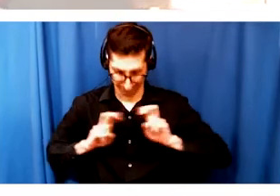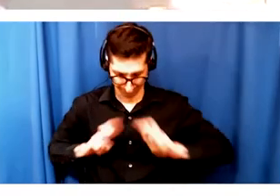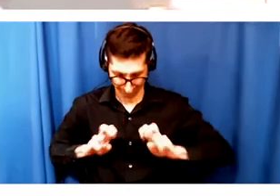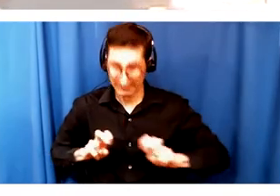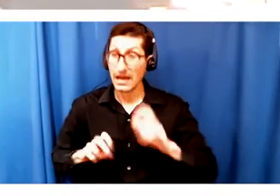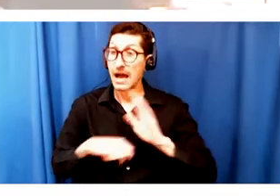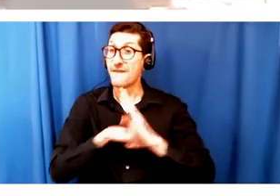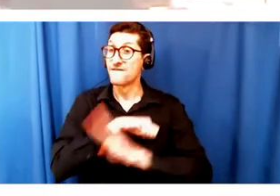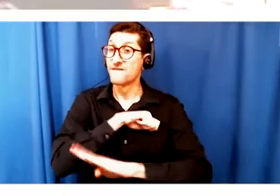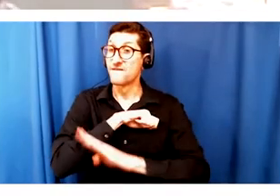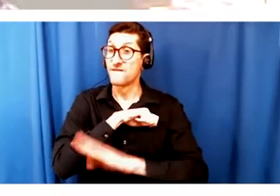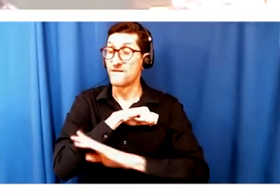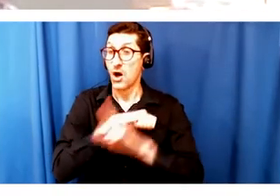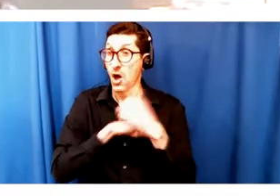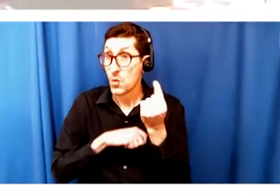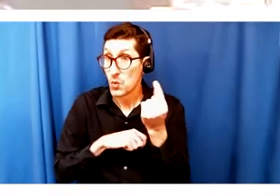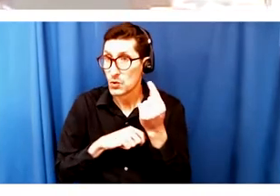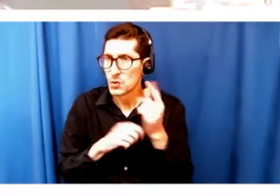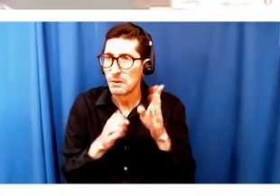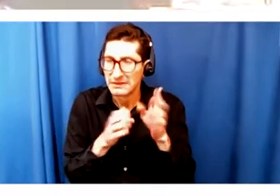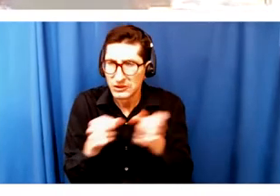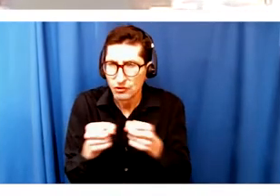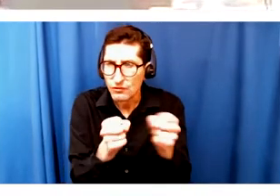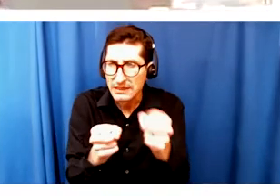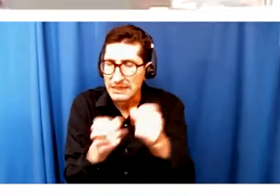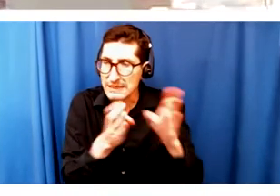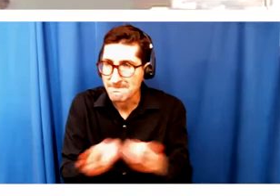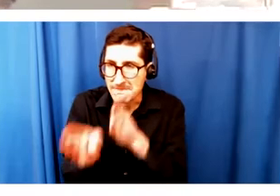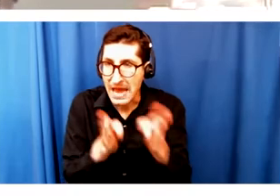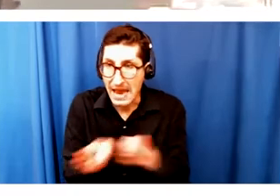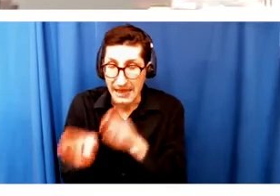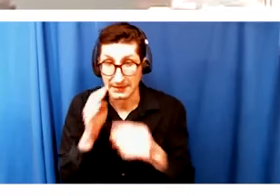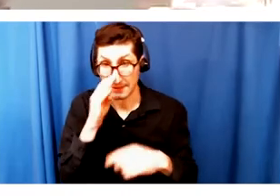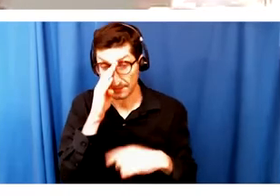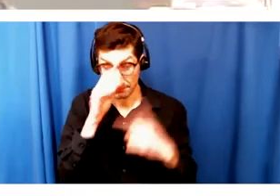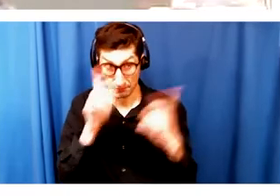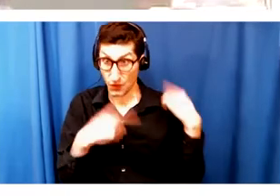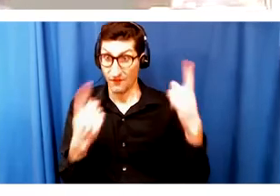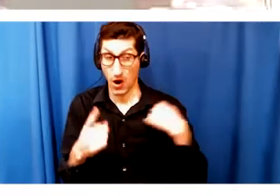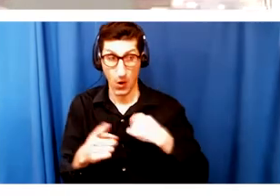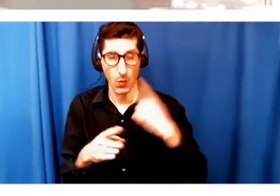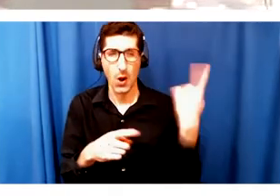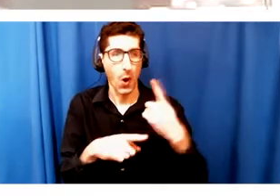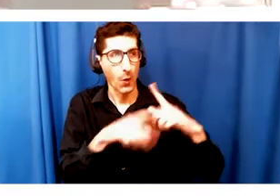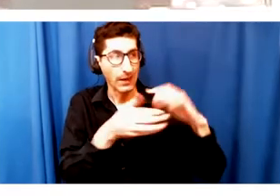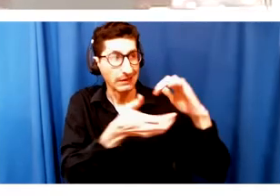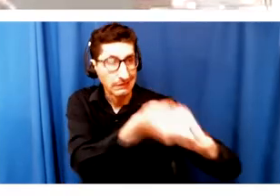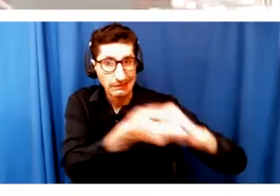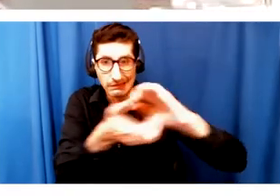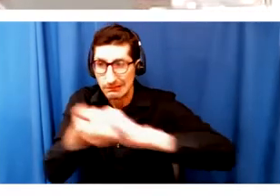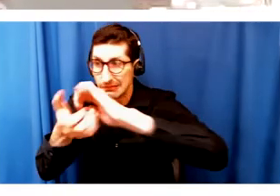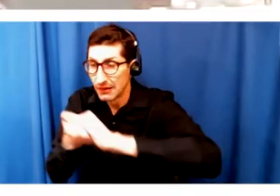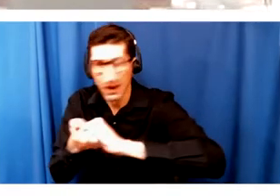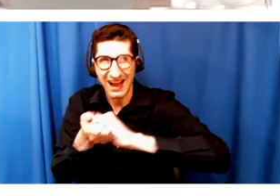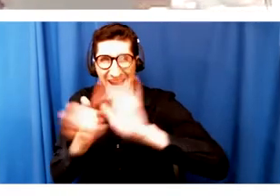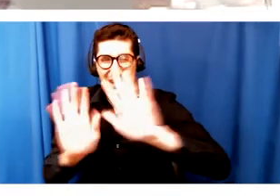for us is strategic planning. How do we move out of this place of doing completely co-productions? And how can we get ourselves to a place where we are